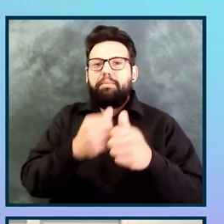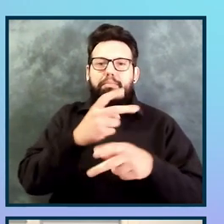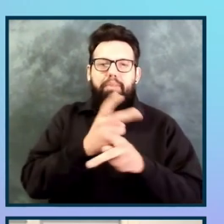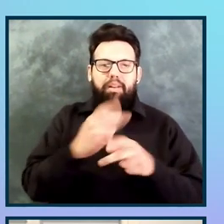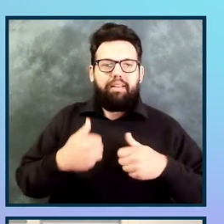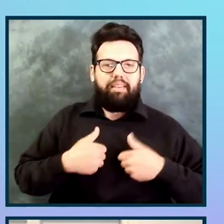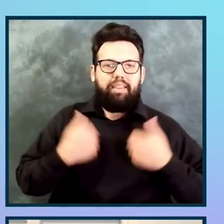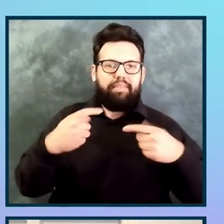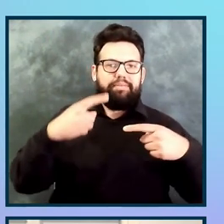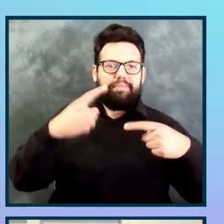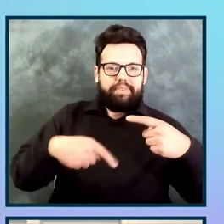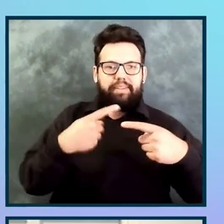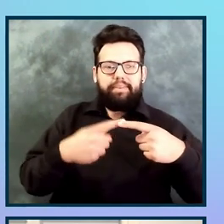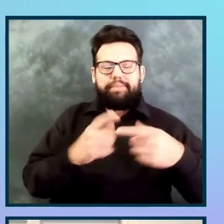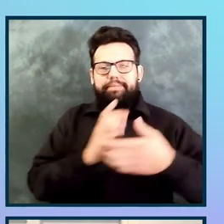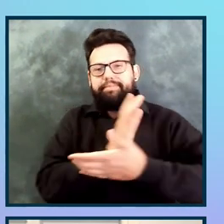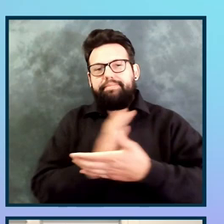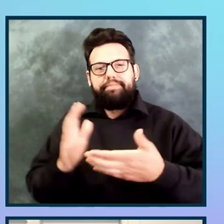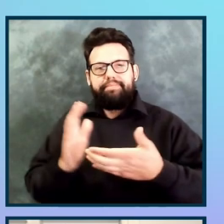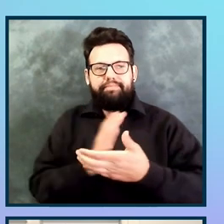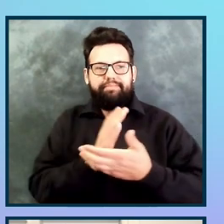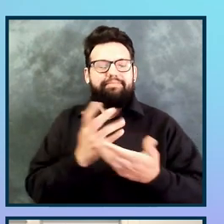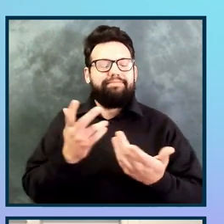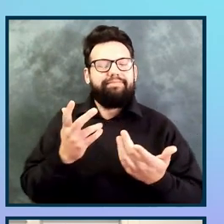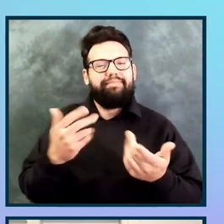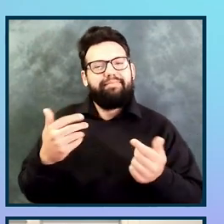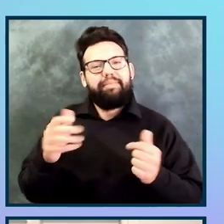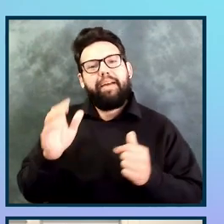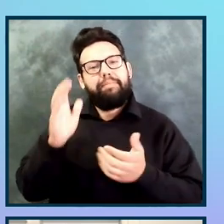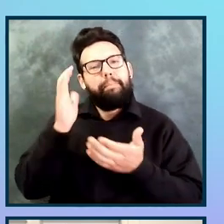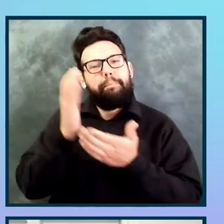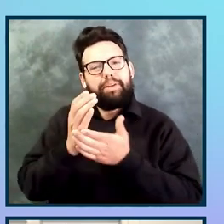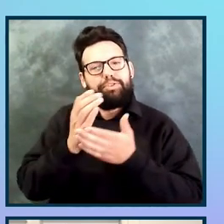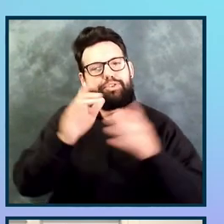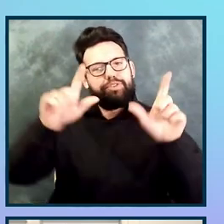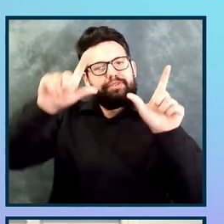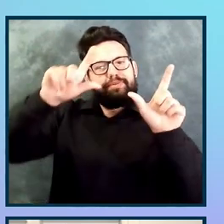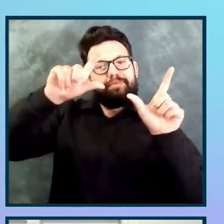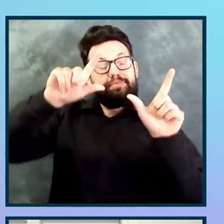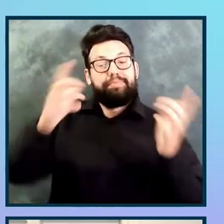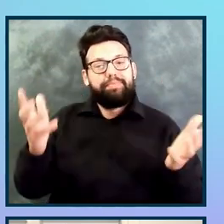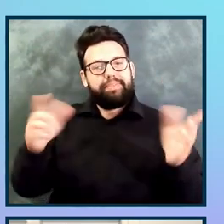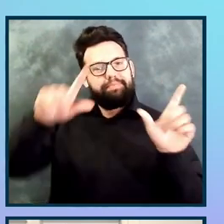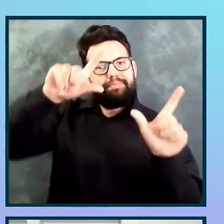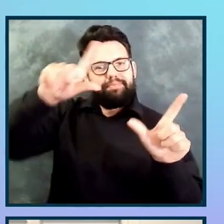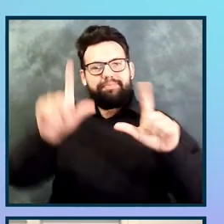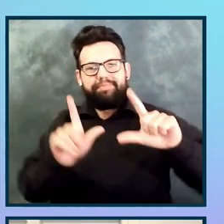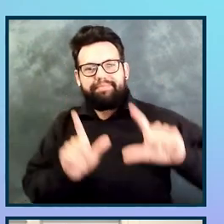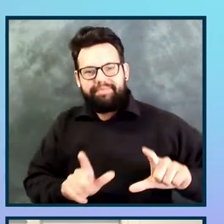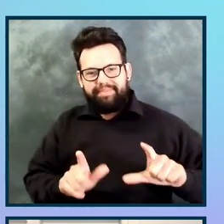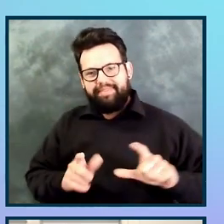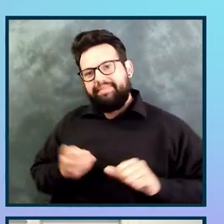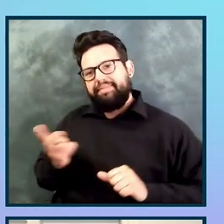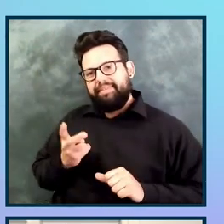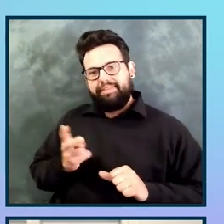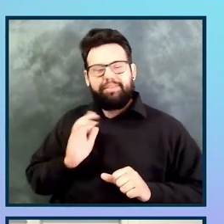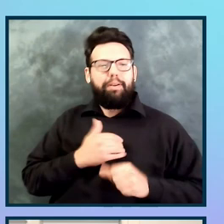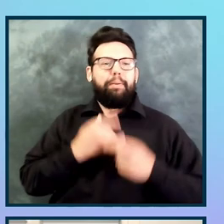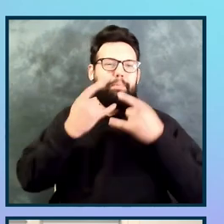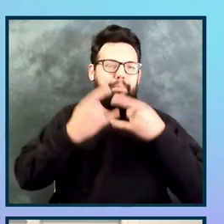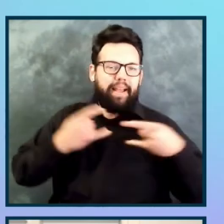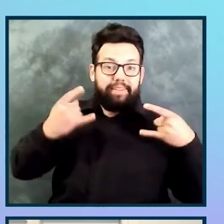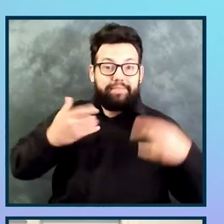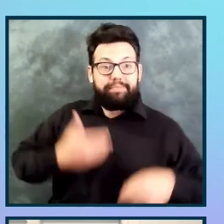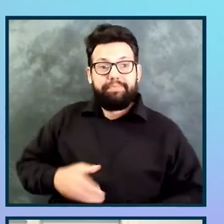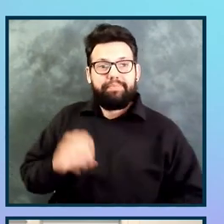screen, I have two Polaroid snapshots of each of us in our masks. My name is Elle Waters, and